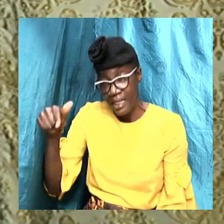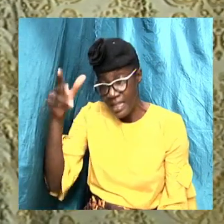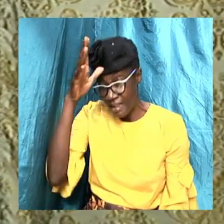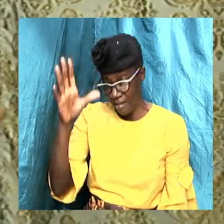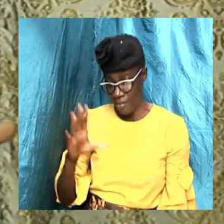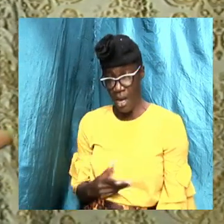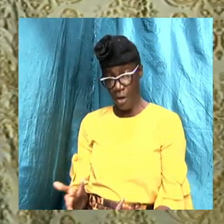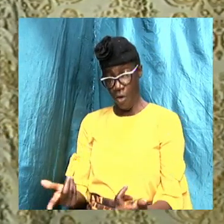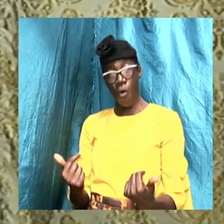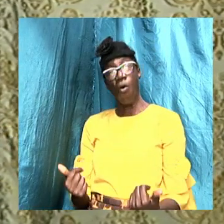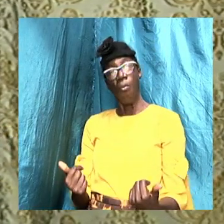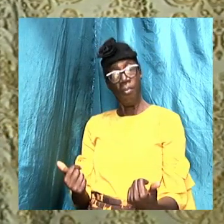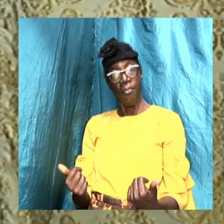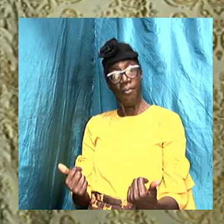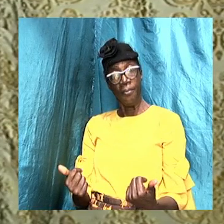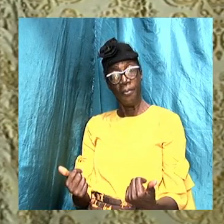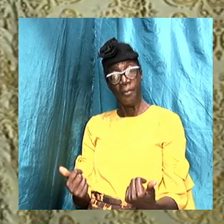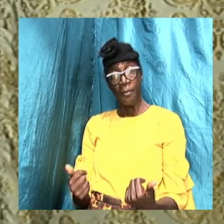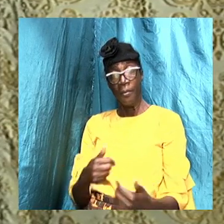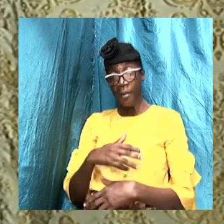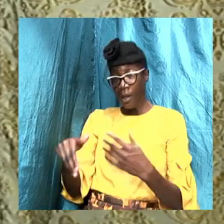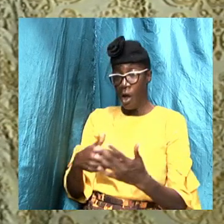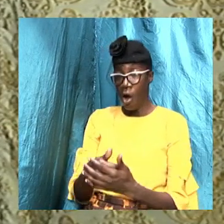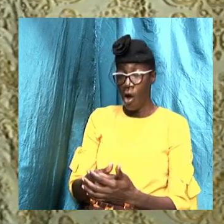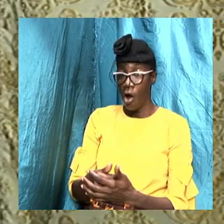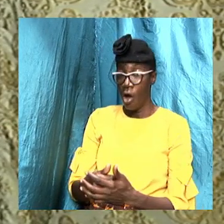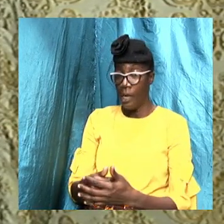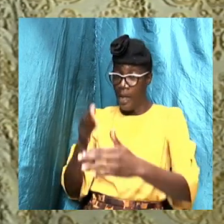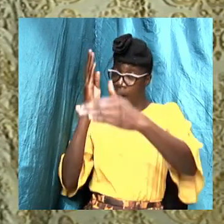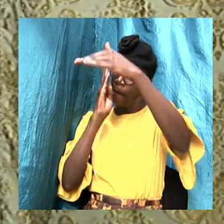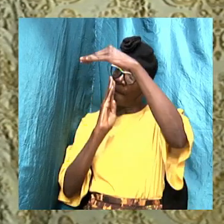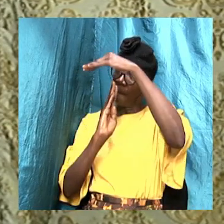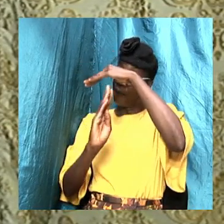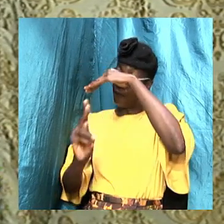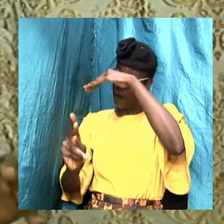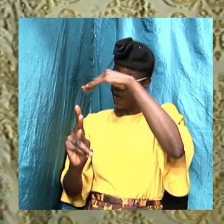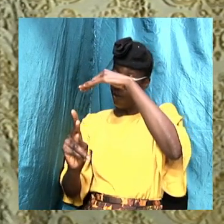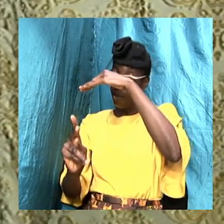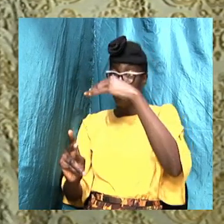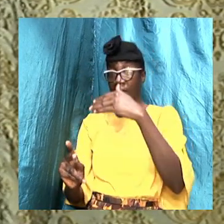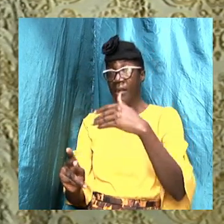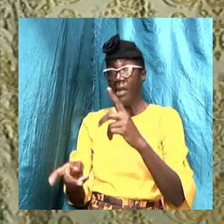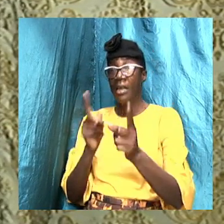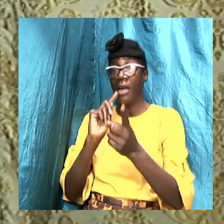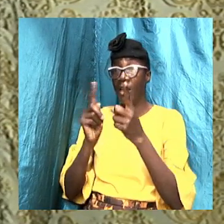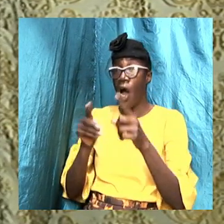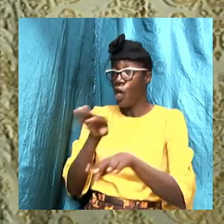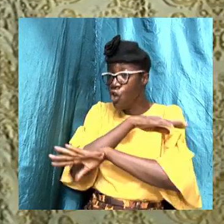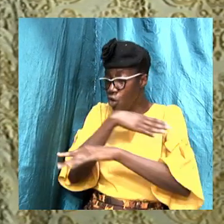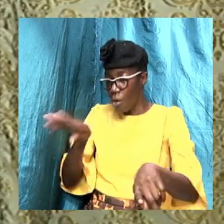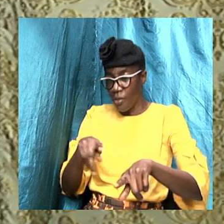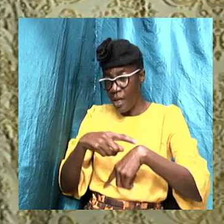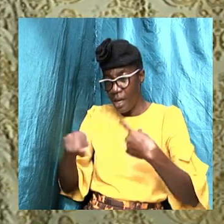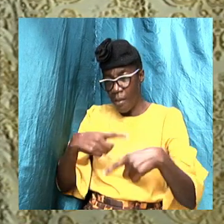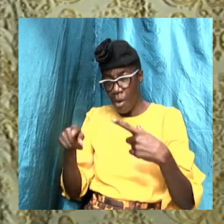come on the scene. So with all of the prophets that spoke before, nothing was mentioned about baptism.